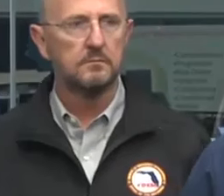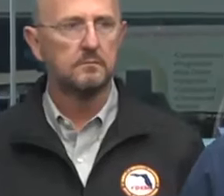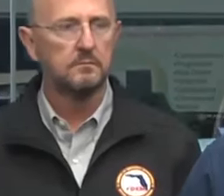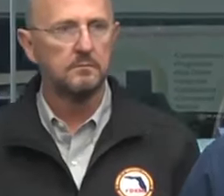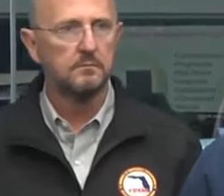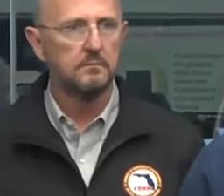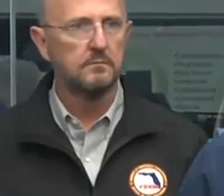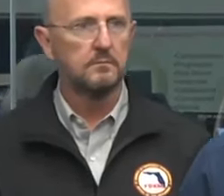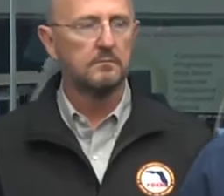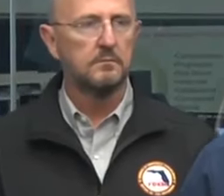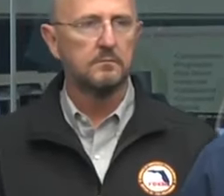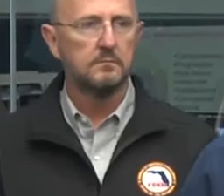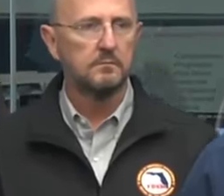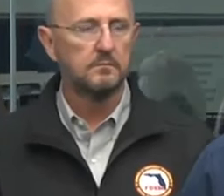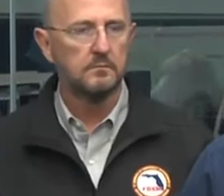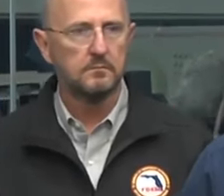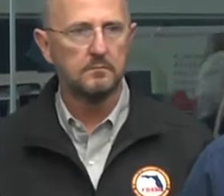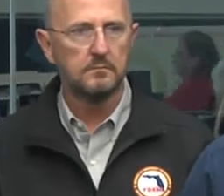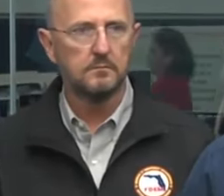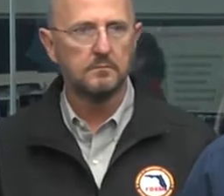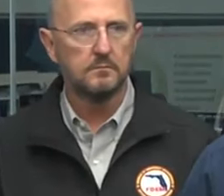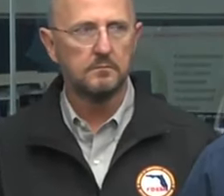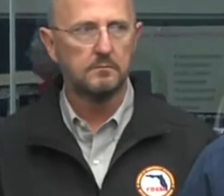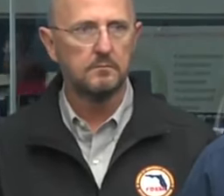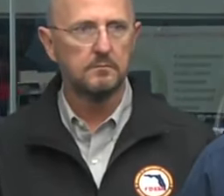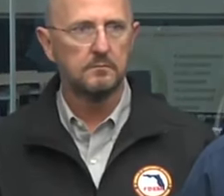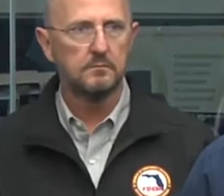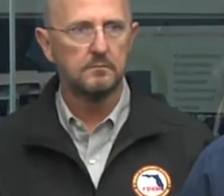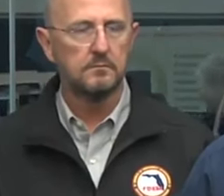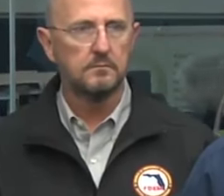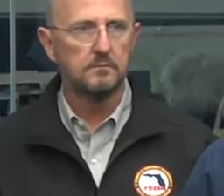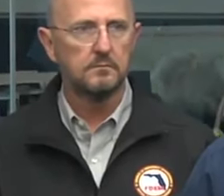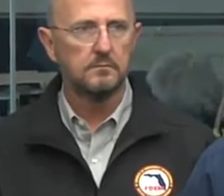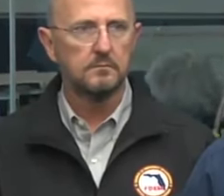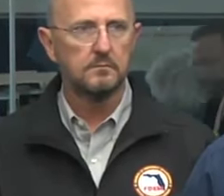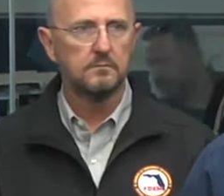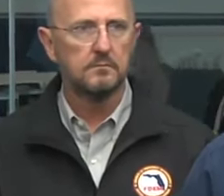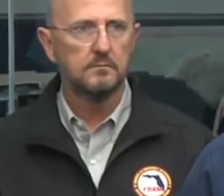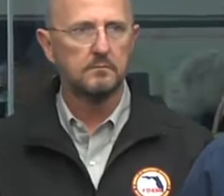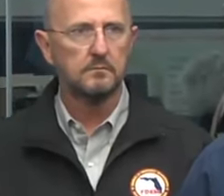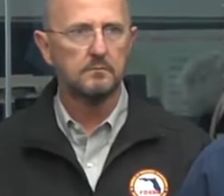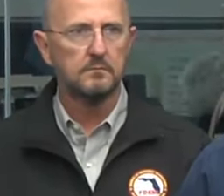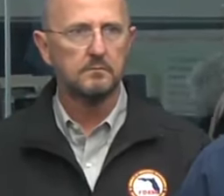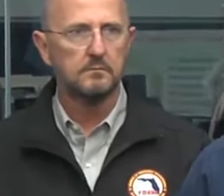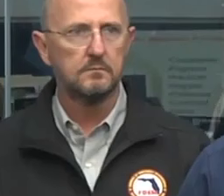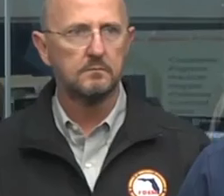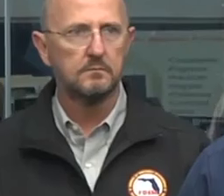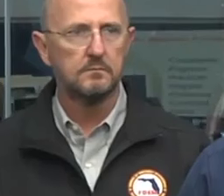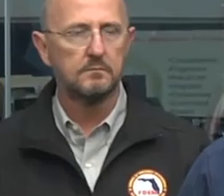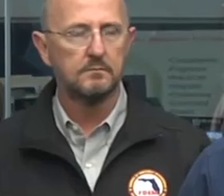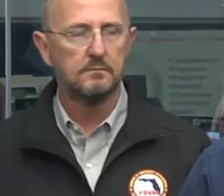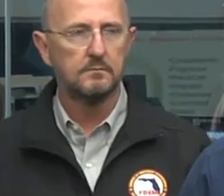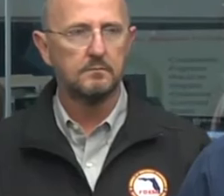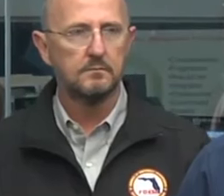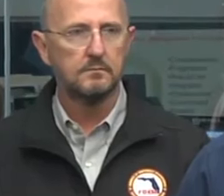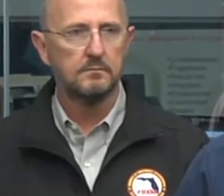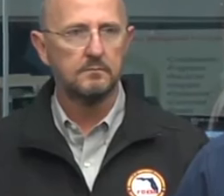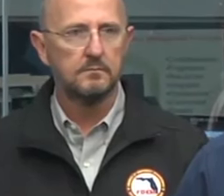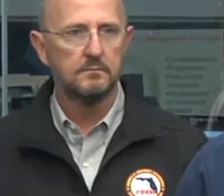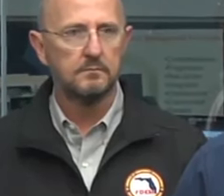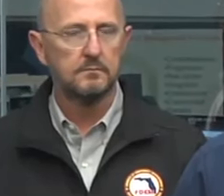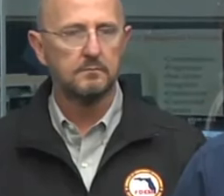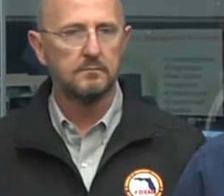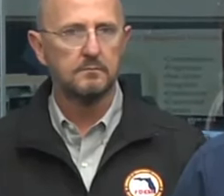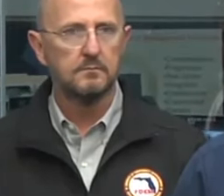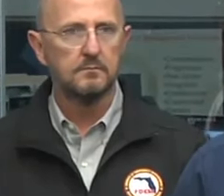mile per hour. We anticipate it could reach 85 to 90 mile per hour sustained This